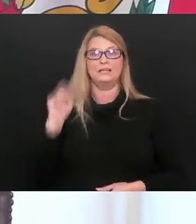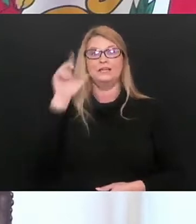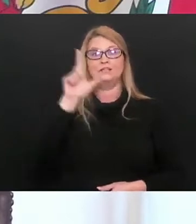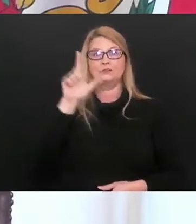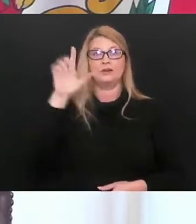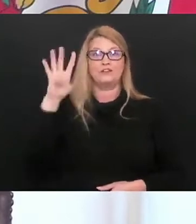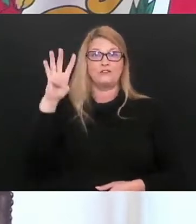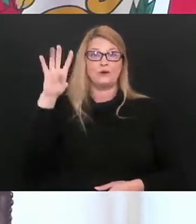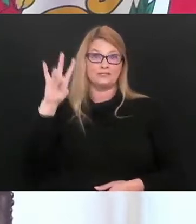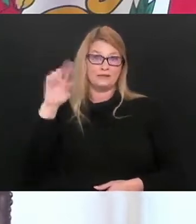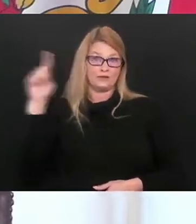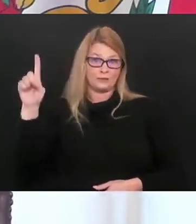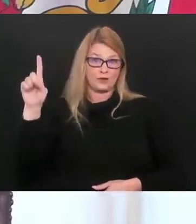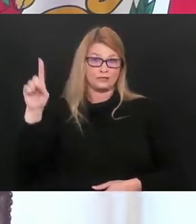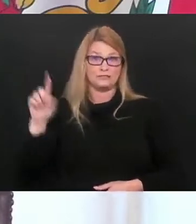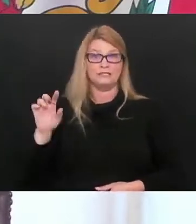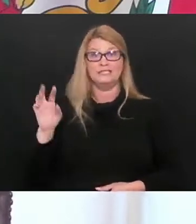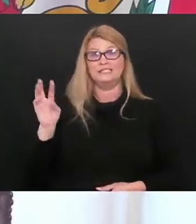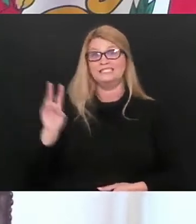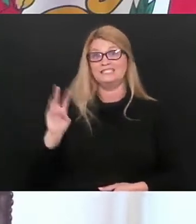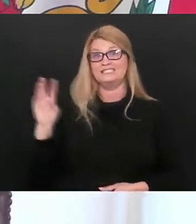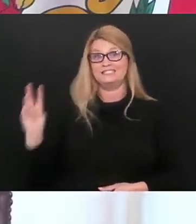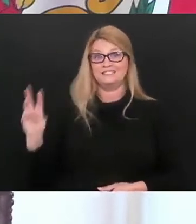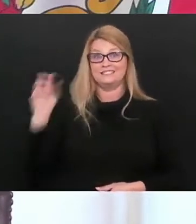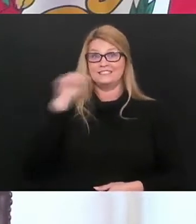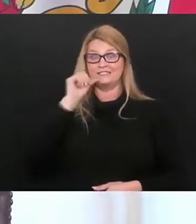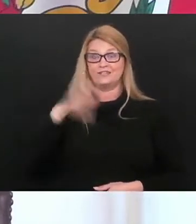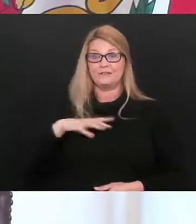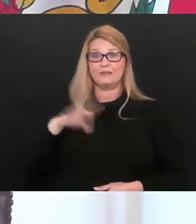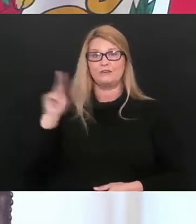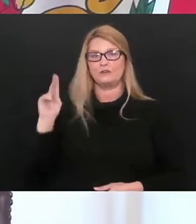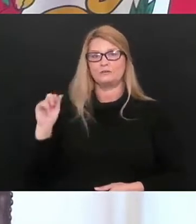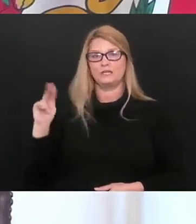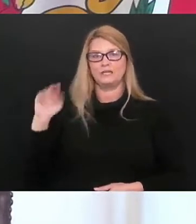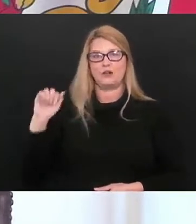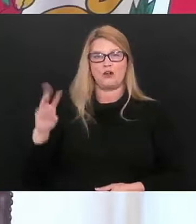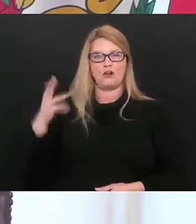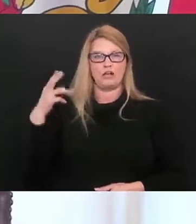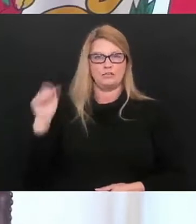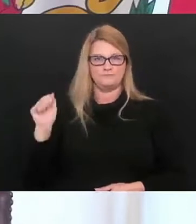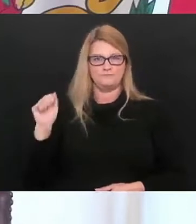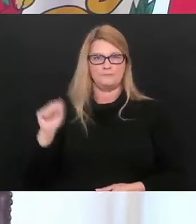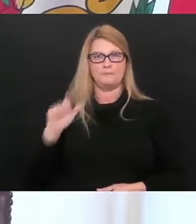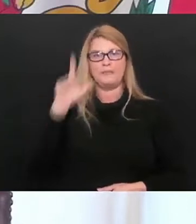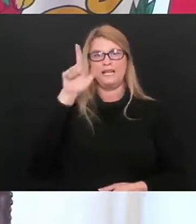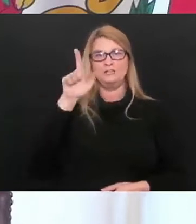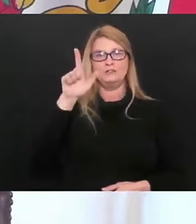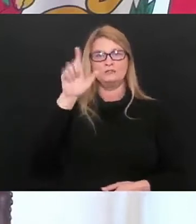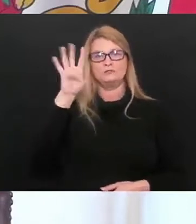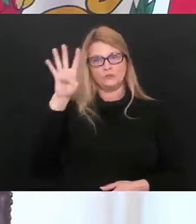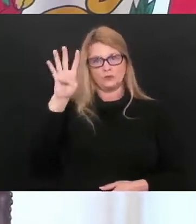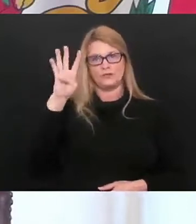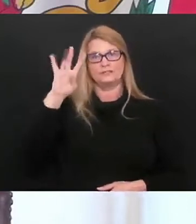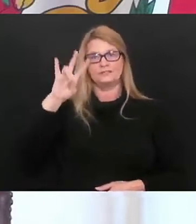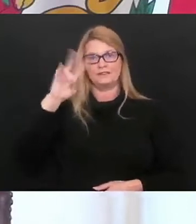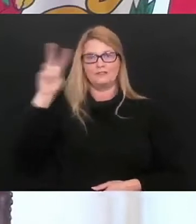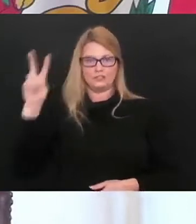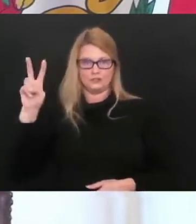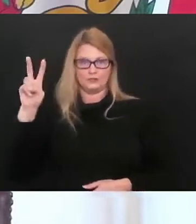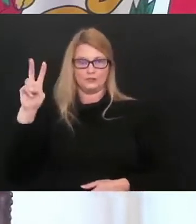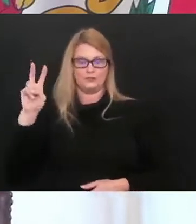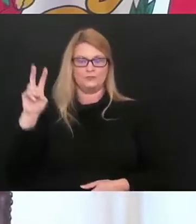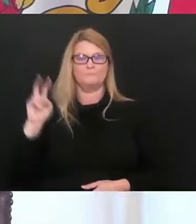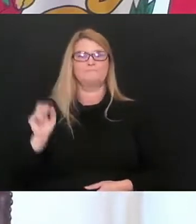,471st death is a 66-year-old female from Kanawha County. Our 2,472nd death